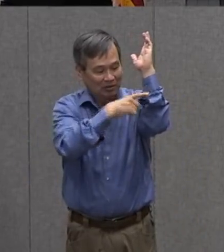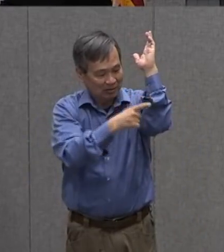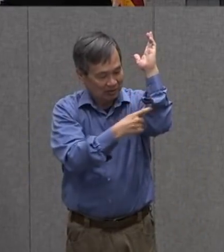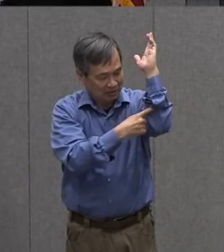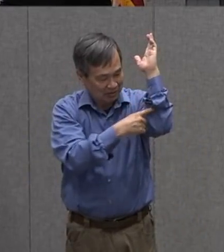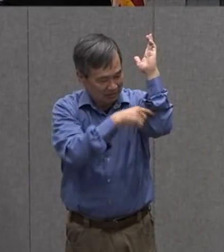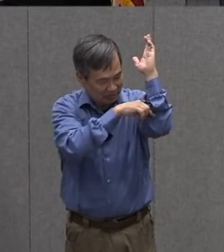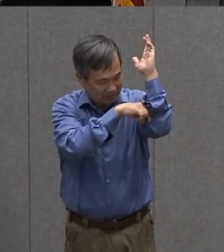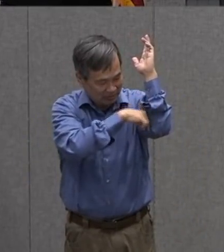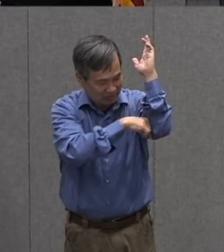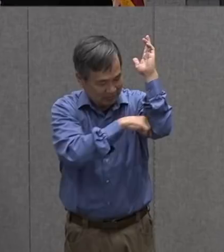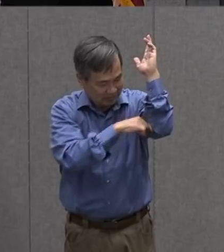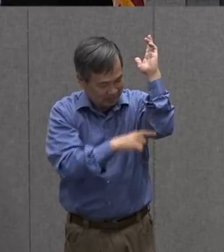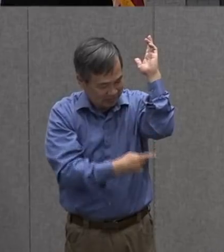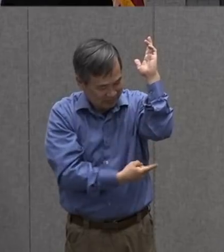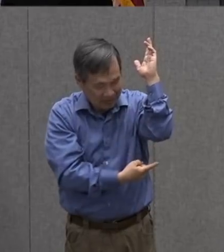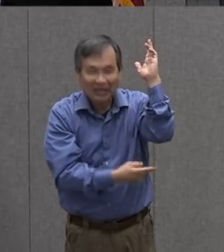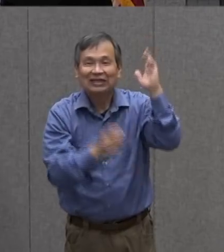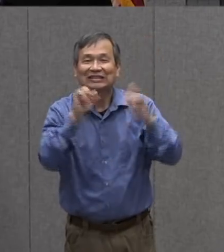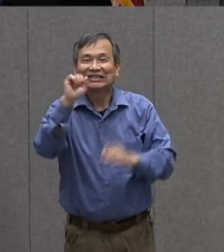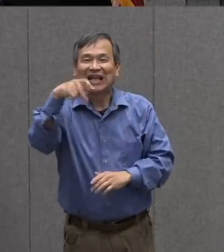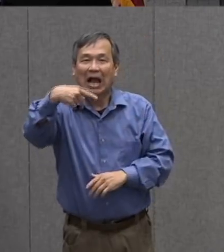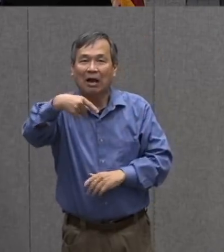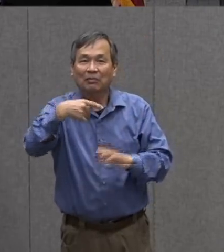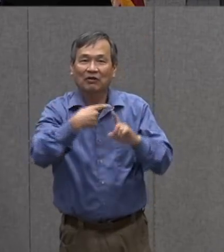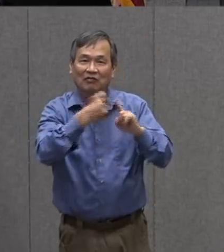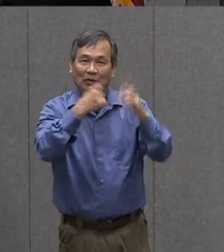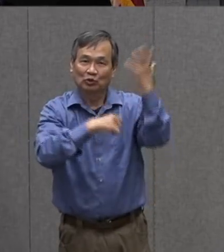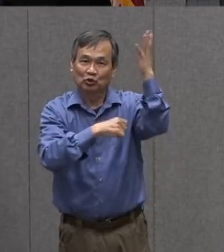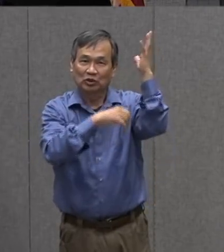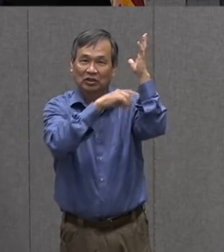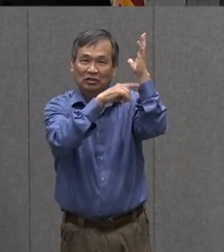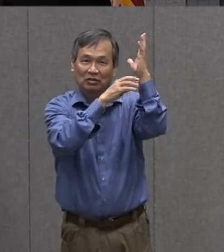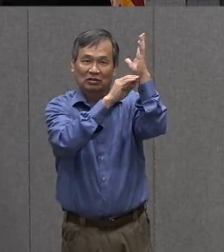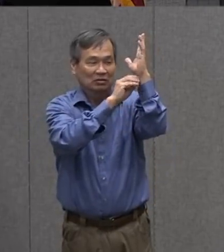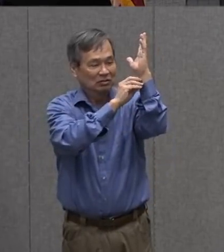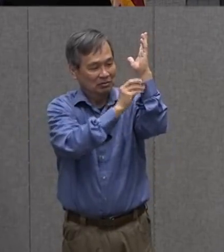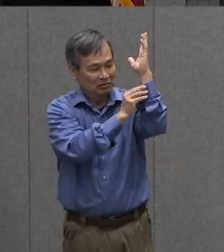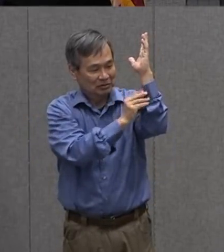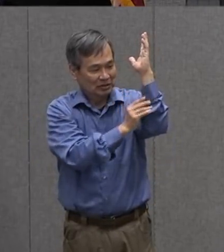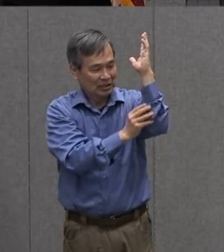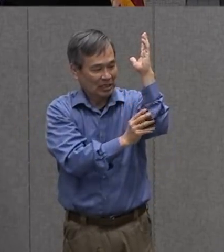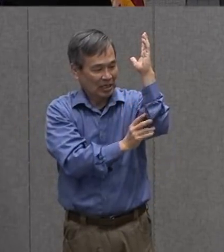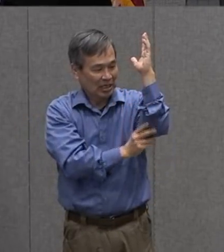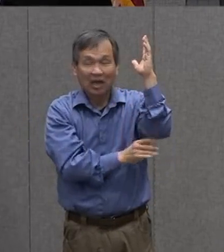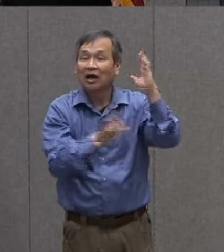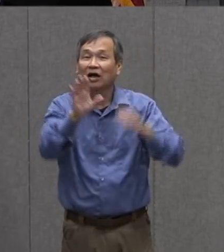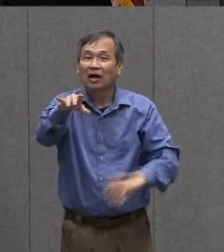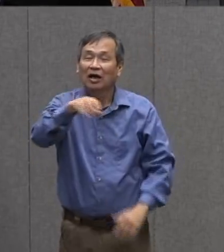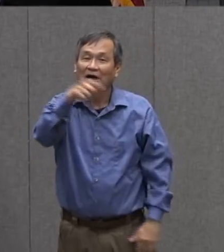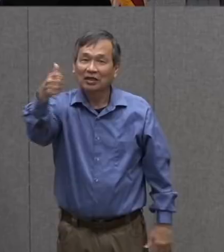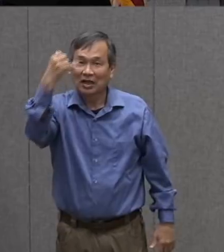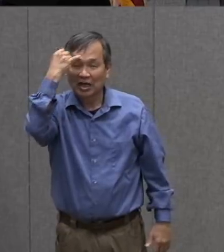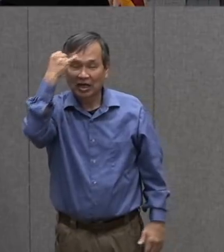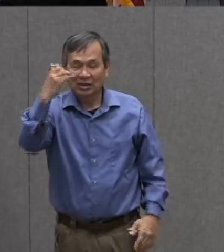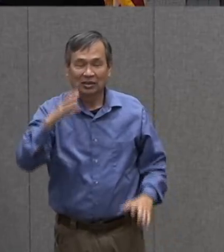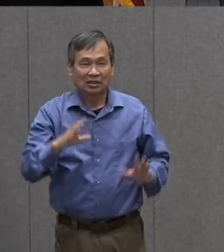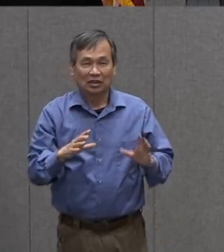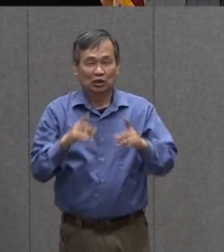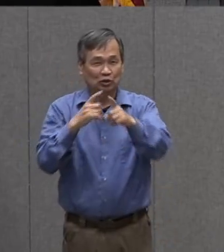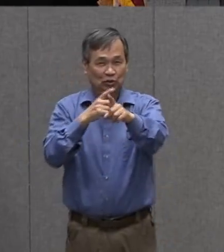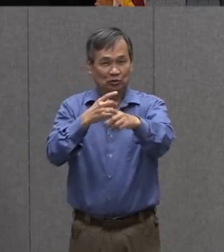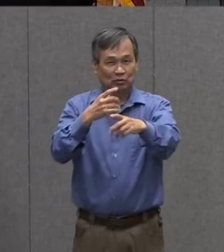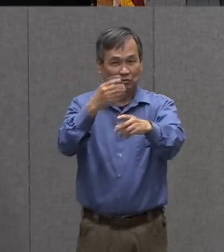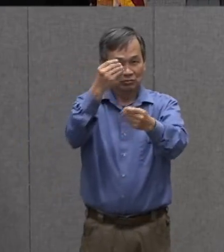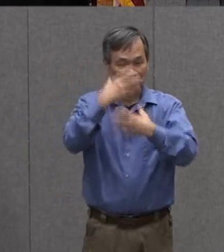right then another another thing that came to mind in my journal is the feeling words that you